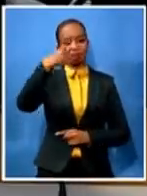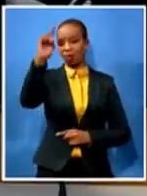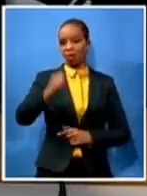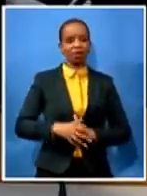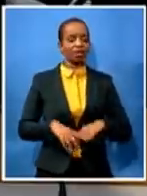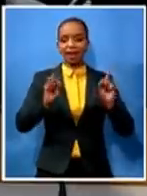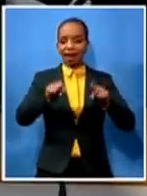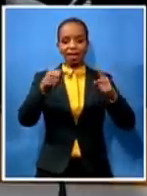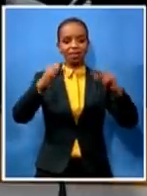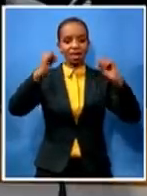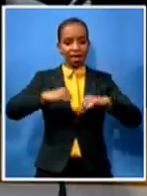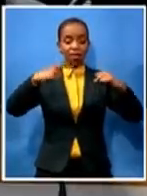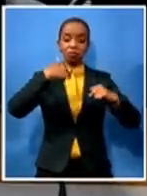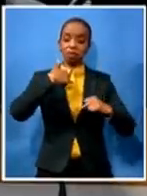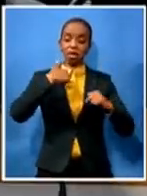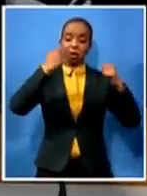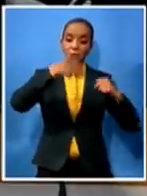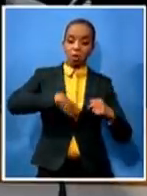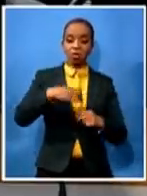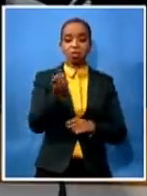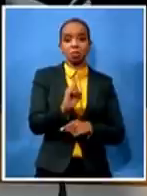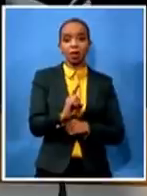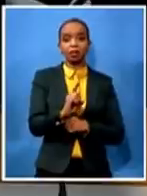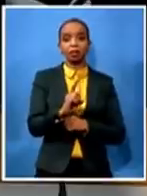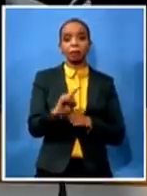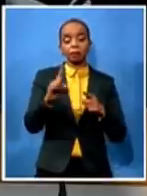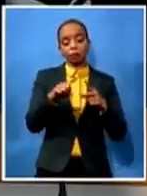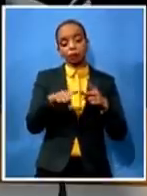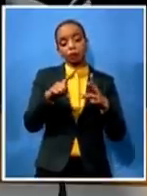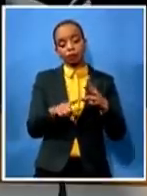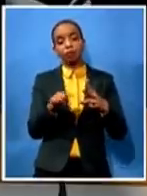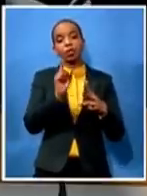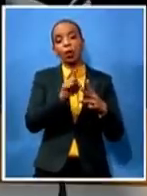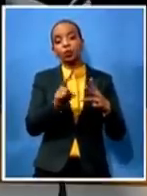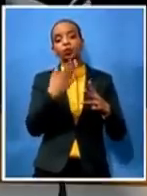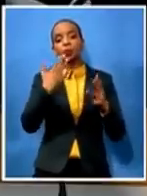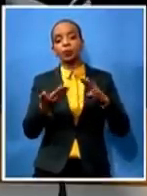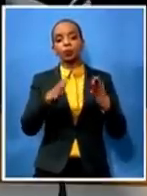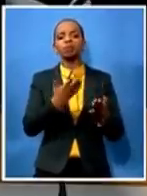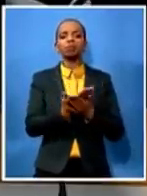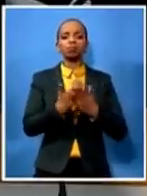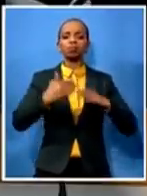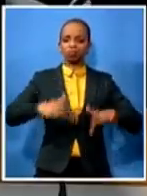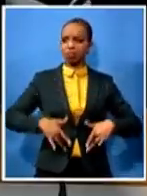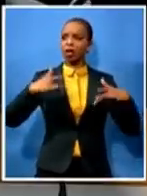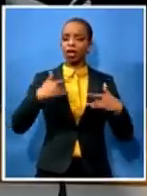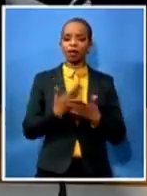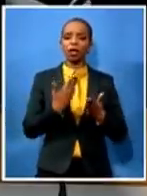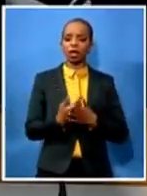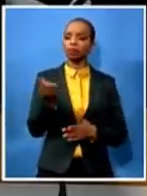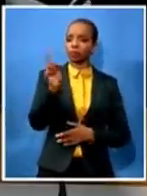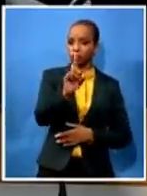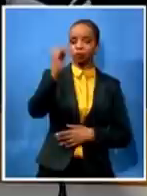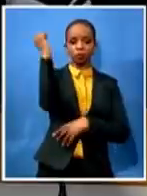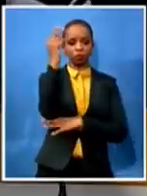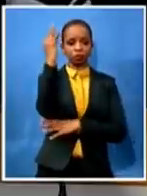gevin and ritabusa would have been alive so that they can also come and tell their side of the story because he claims he knows him yes my